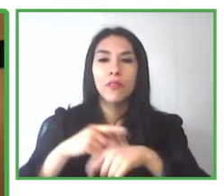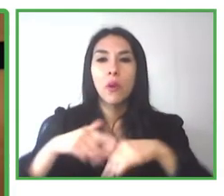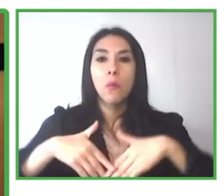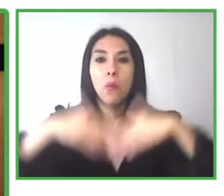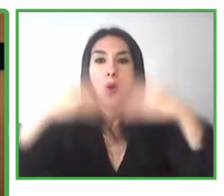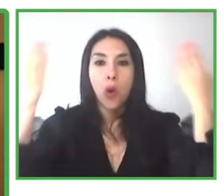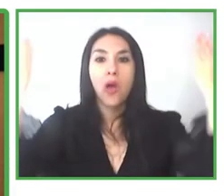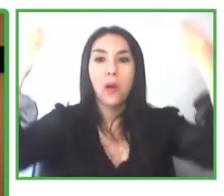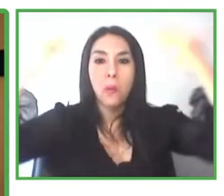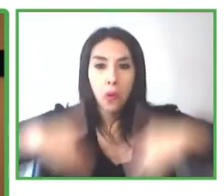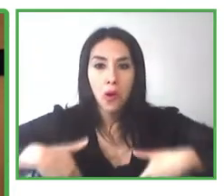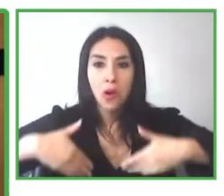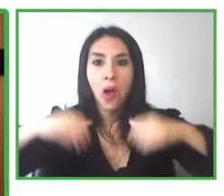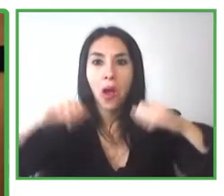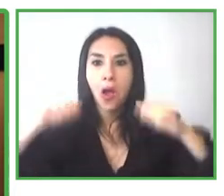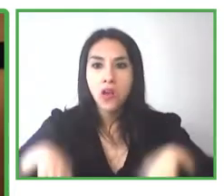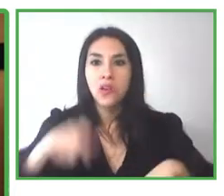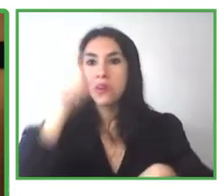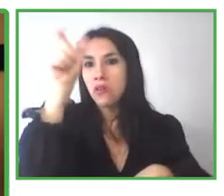that's seeing.